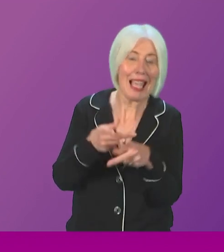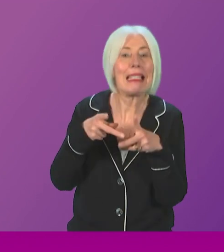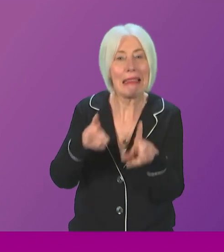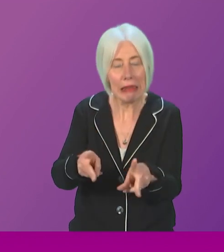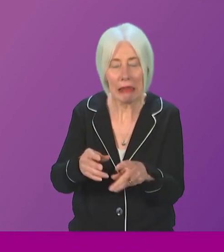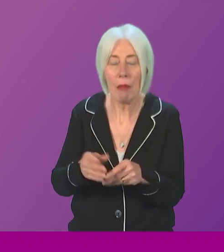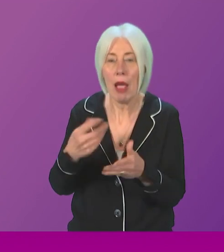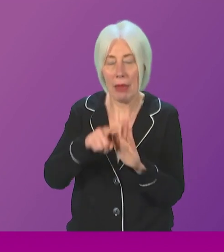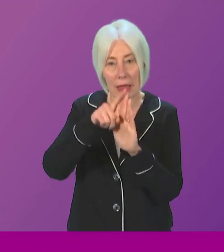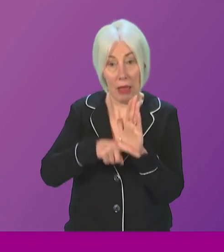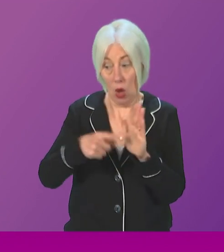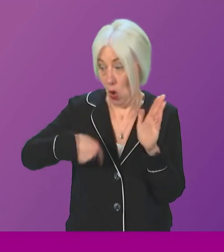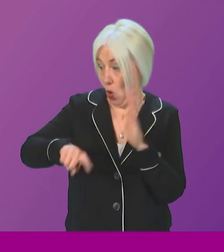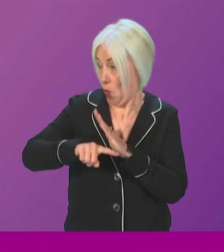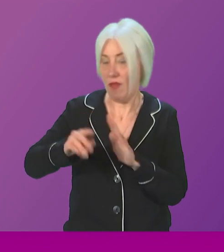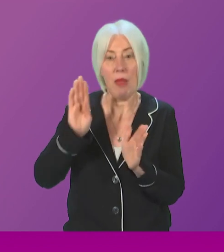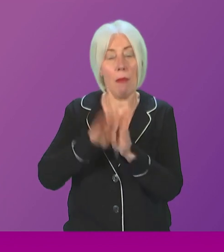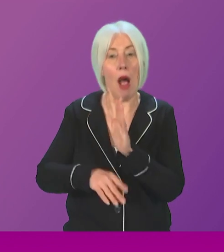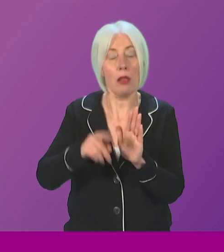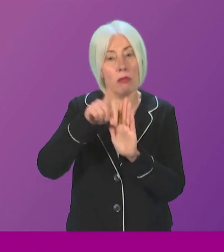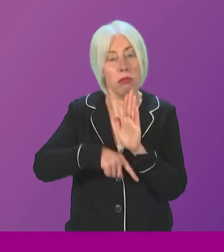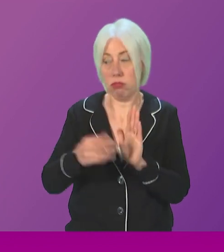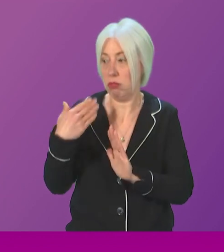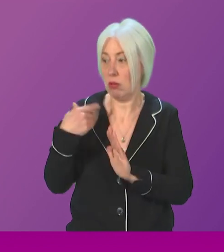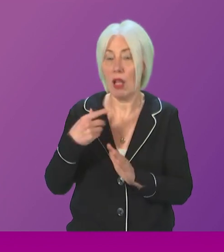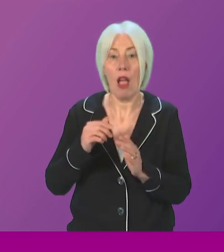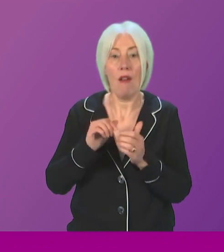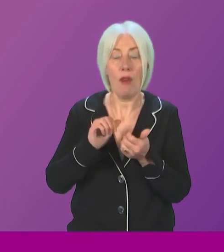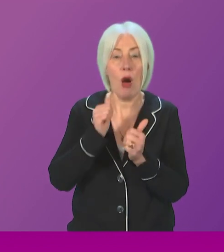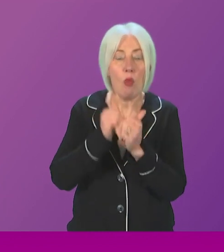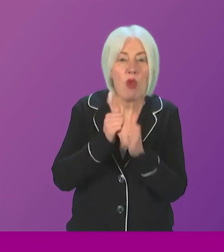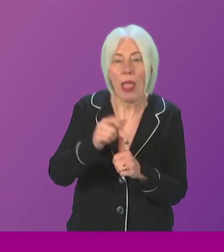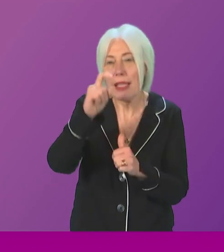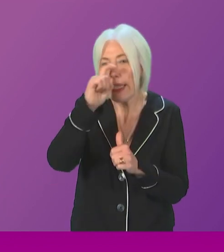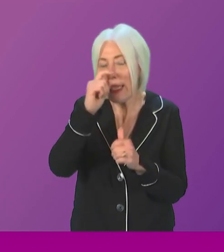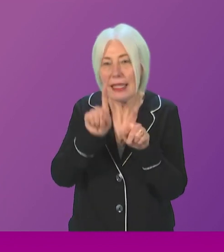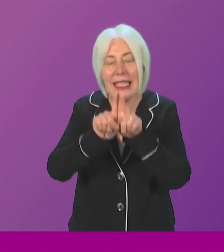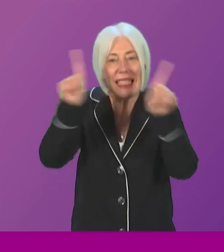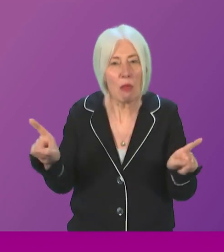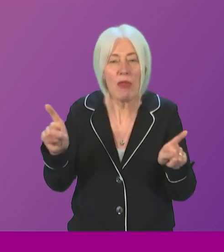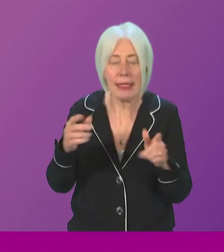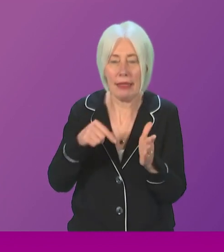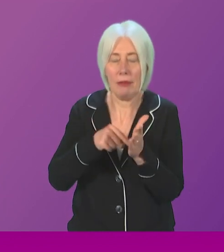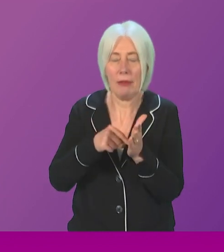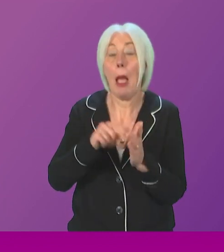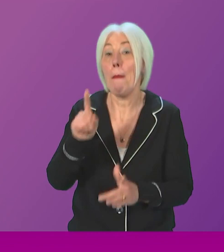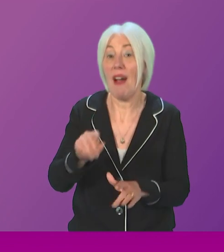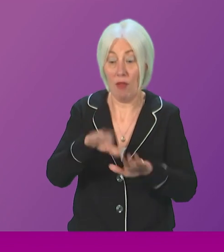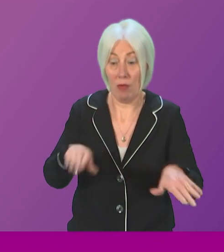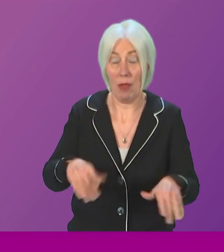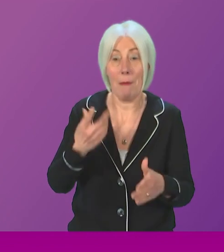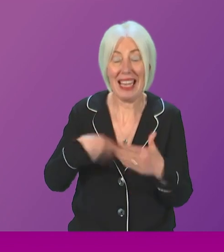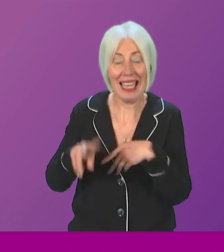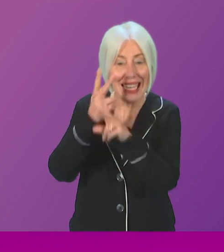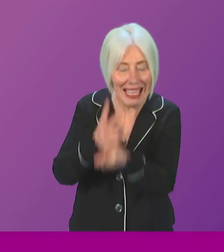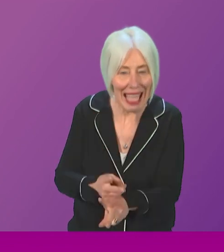legislation passed by this Parliament on issues such as, for example, sibling separation. But what I heard from care-experienced young people in particular was that we